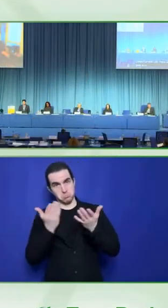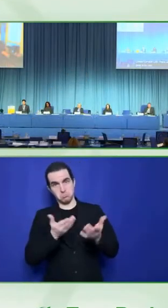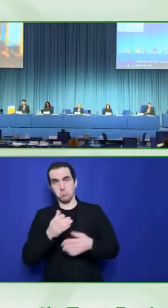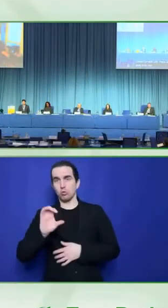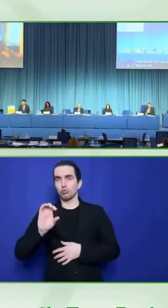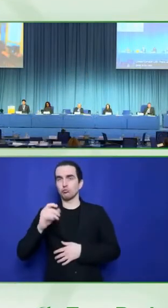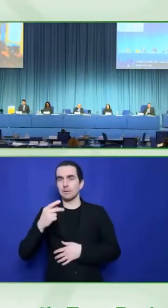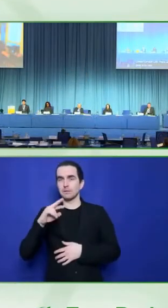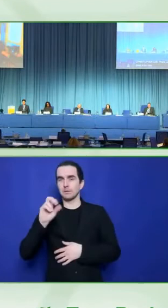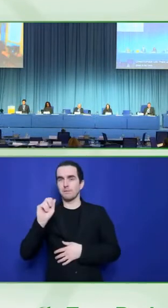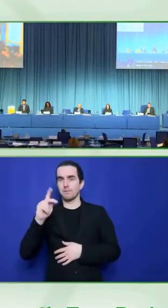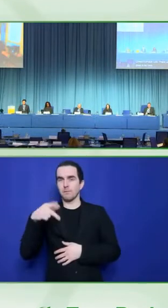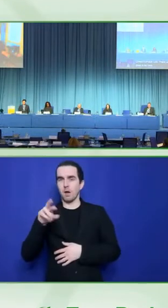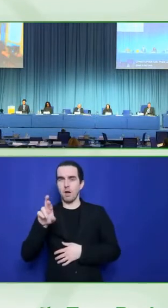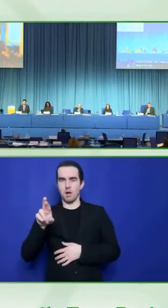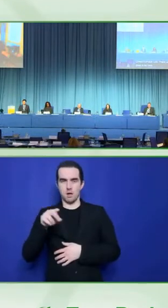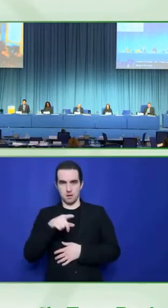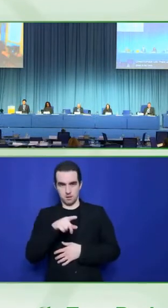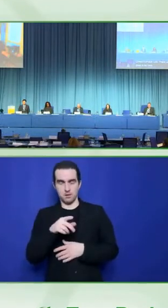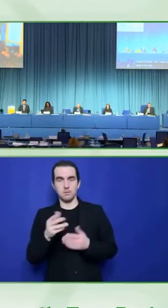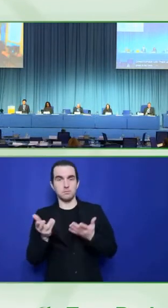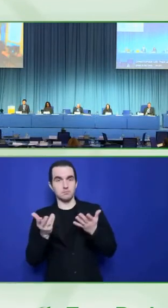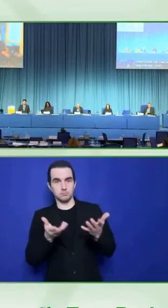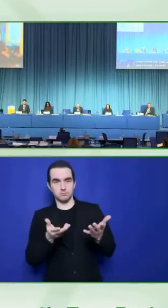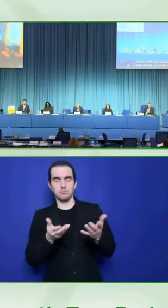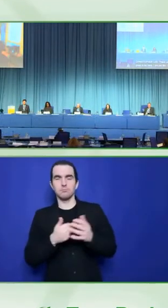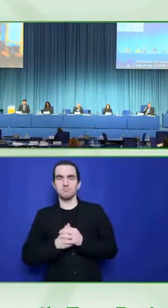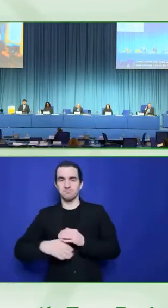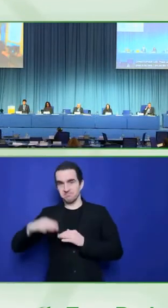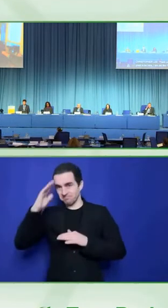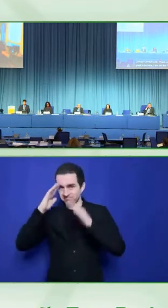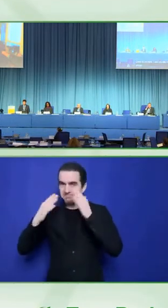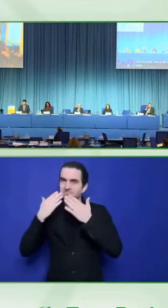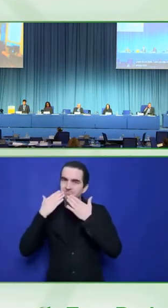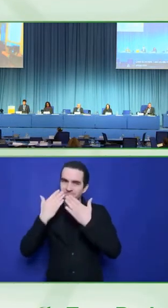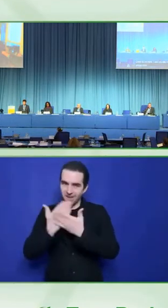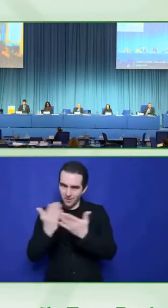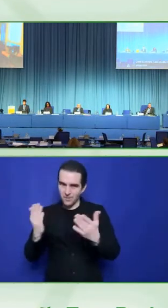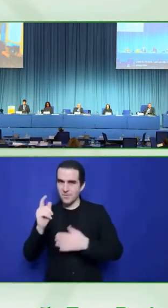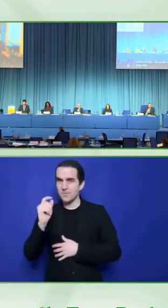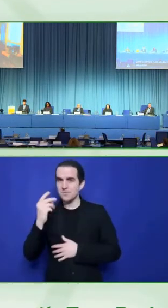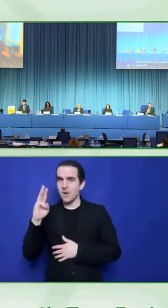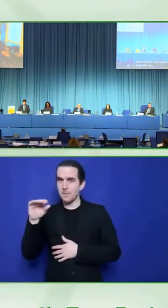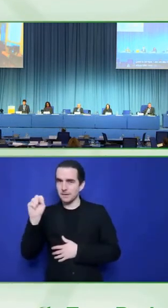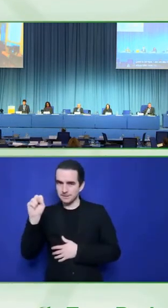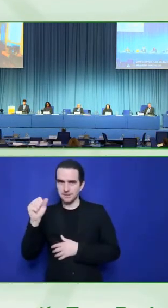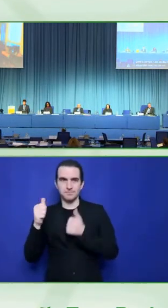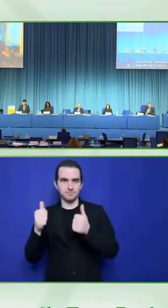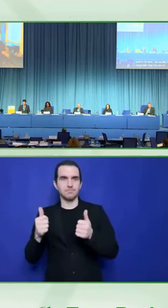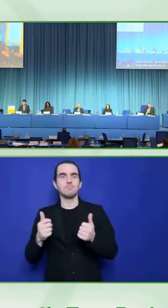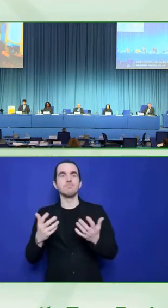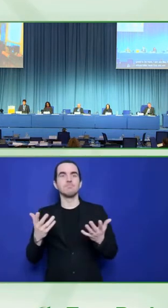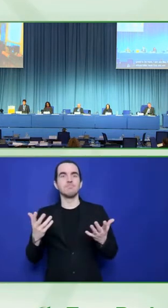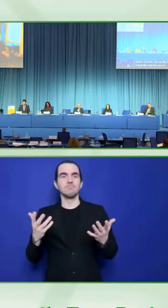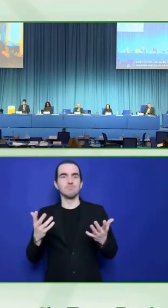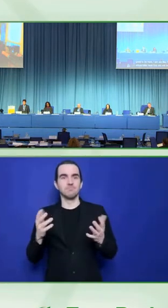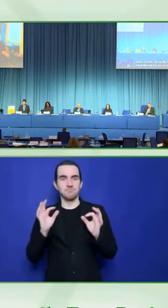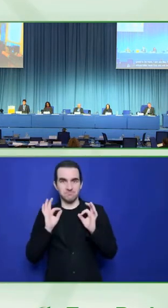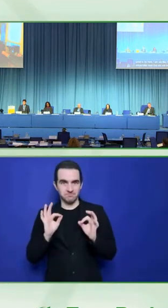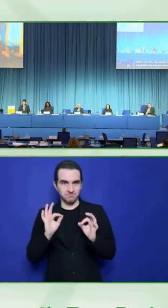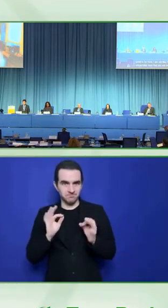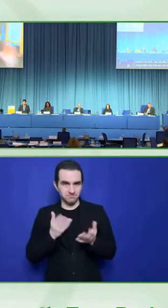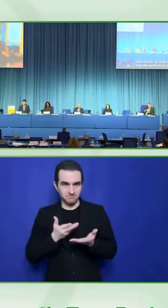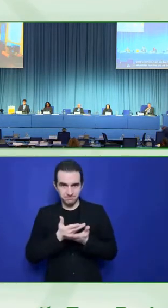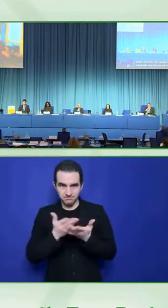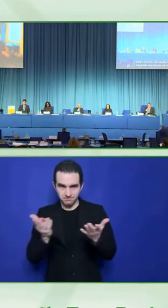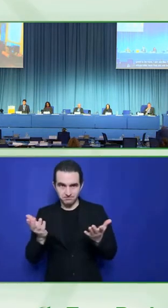not be alive in Vienna. It's been two years. It's been way too long. And from what I've seen so far, the conference has been just